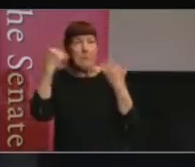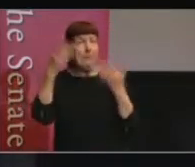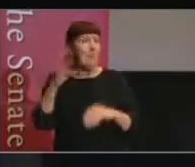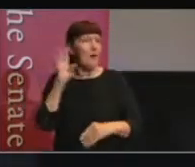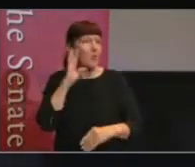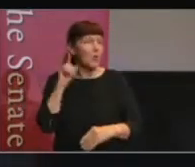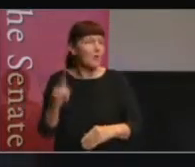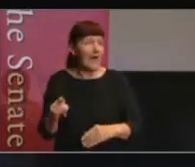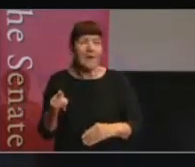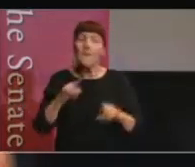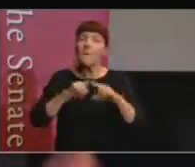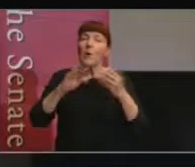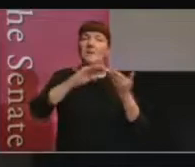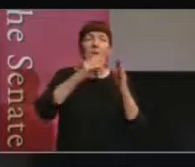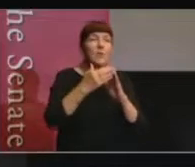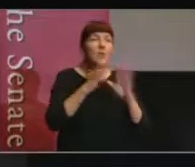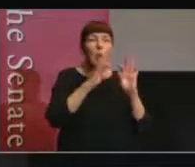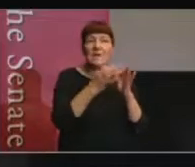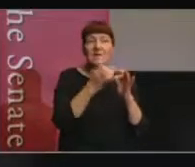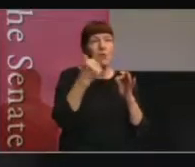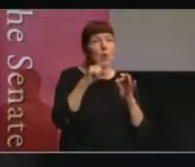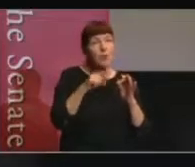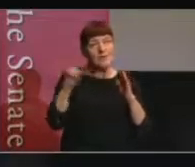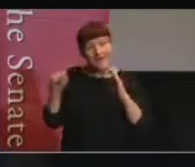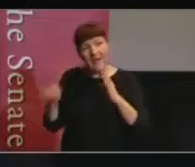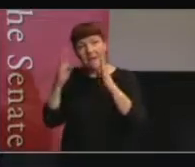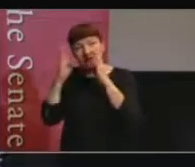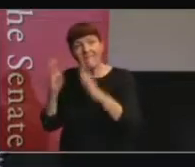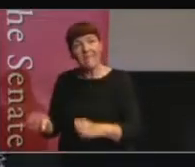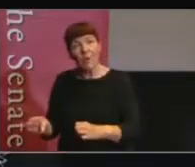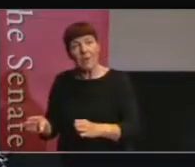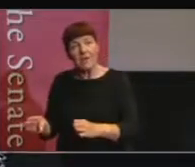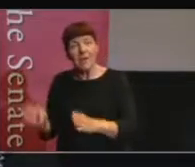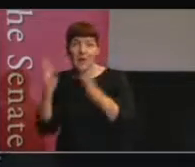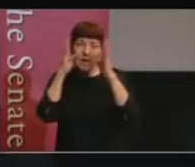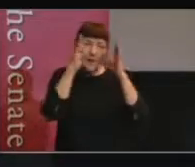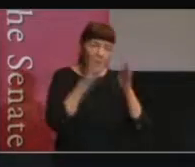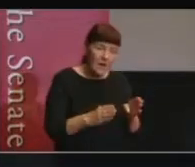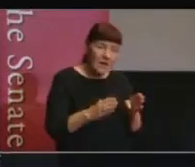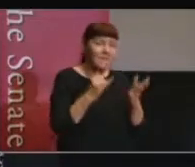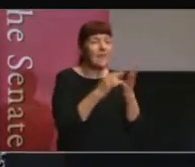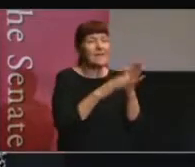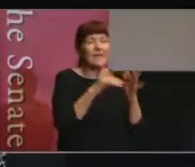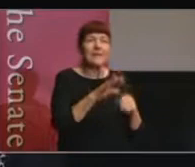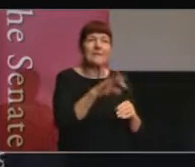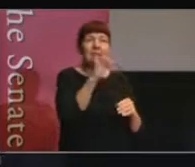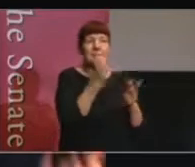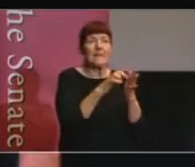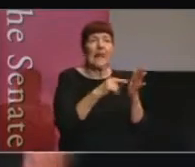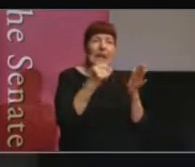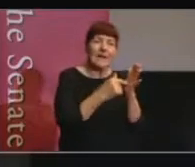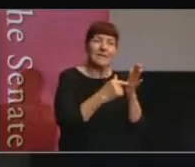Most community organisations don't use that as their focus. They're going for the Senate Select Committee, where the media is.